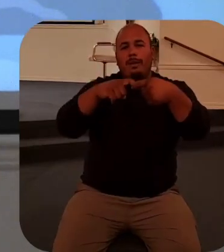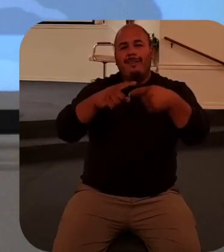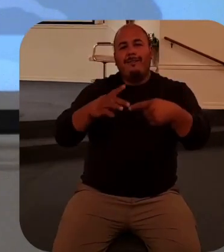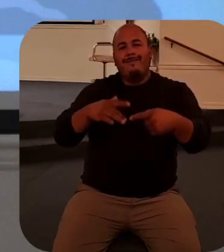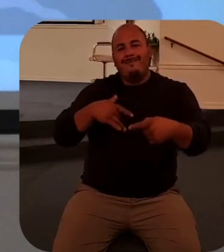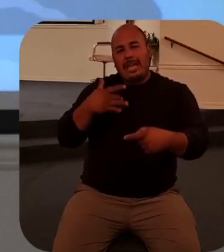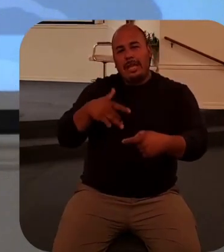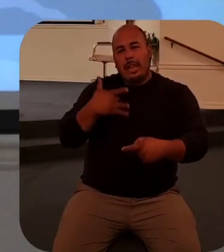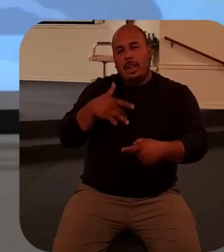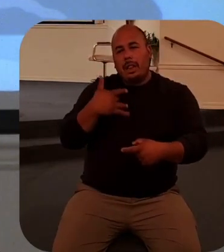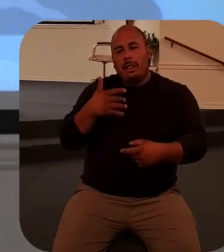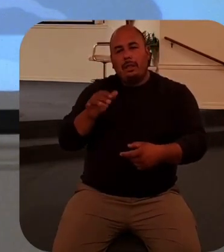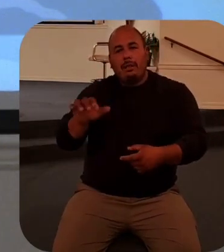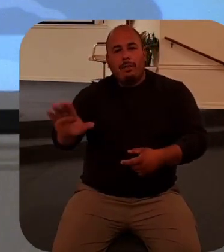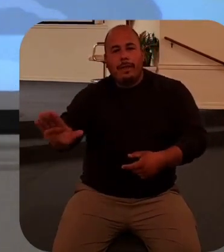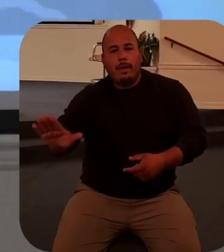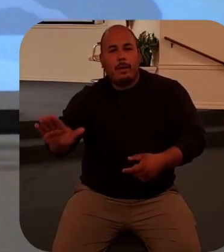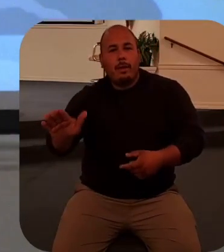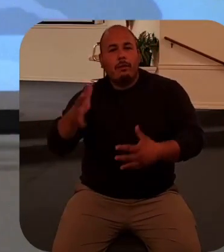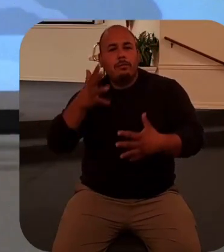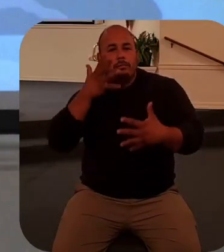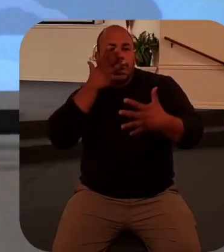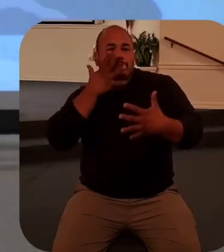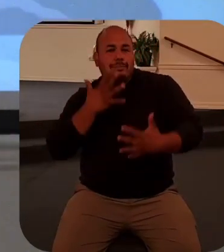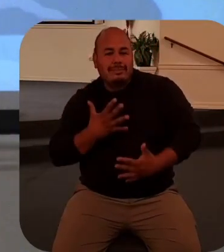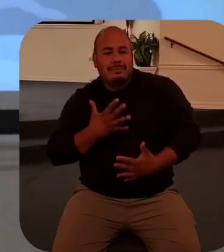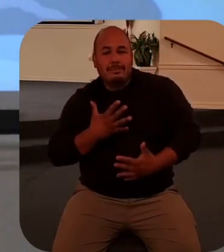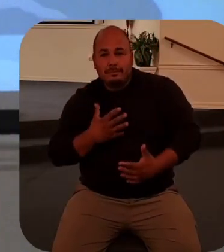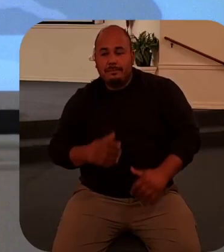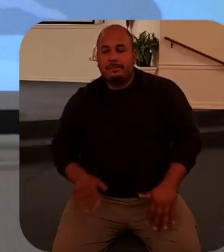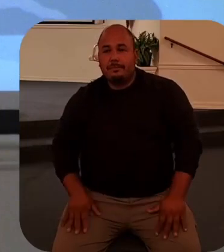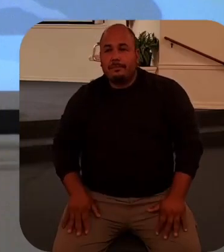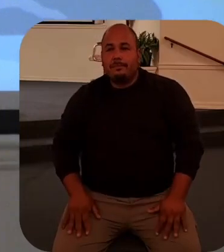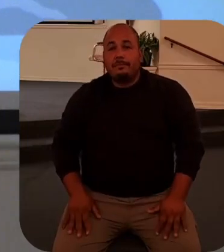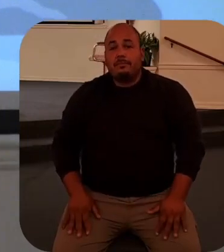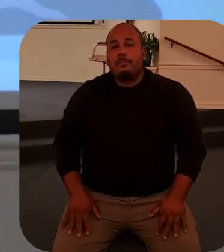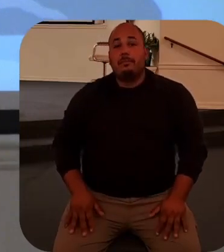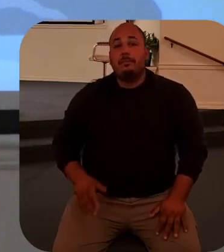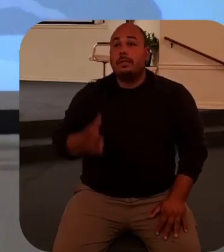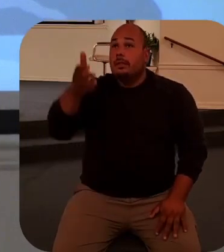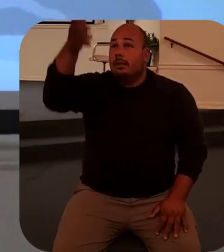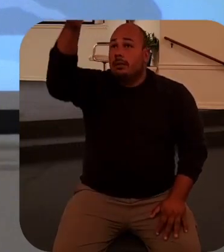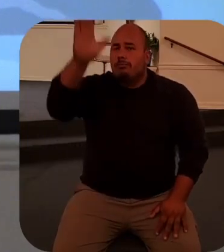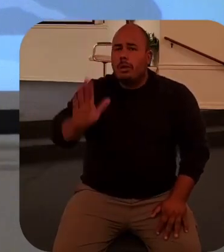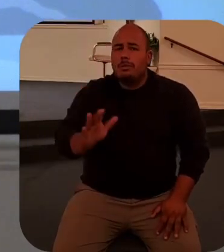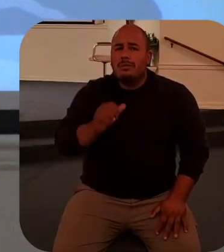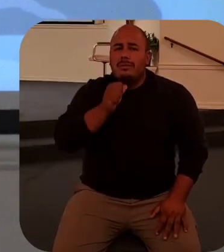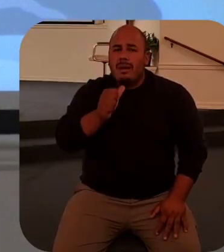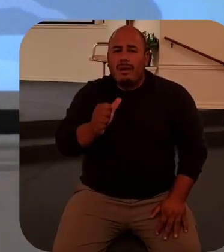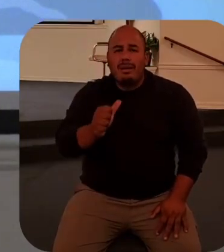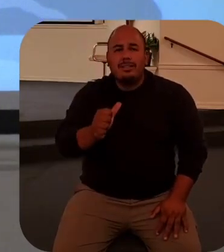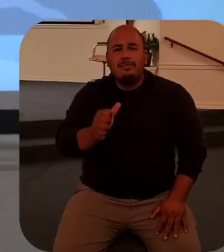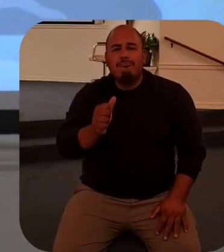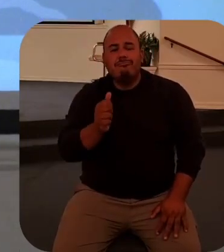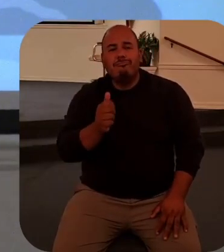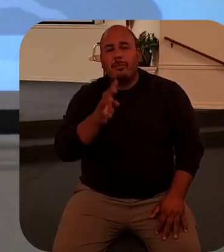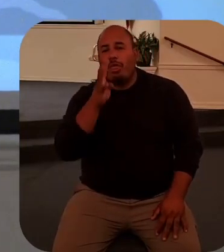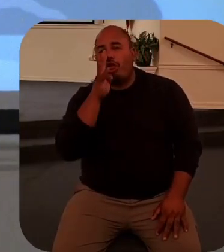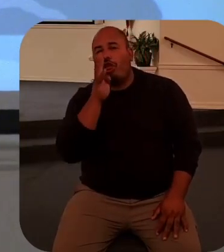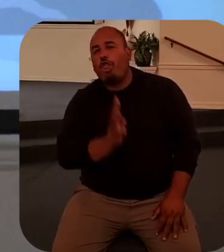And our God is not calloused to our pain when we're hurting.